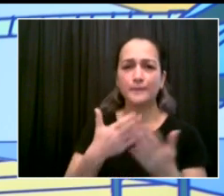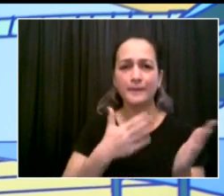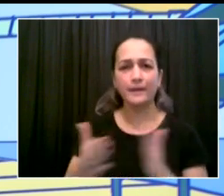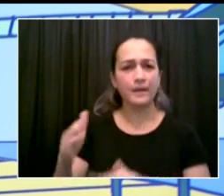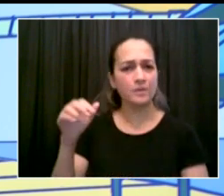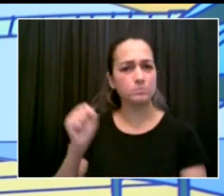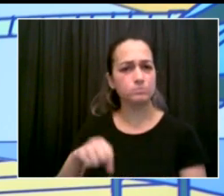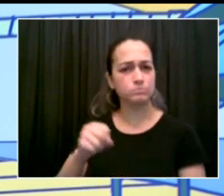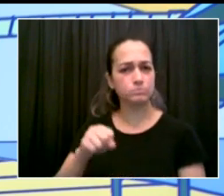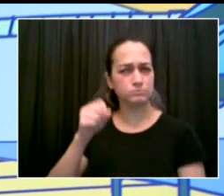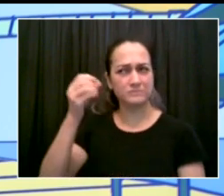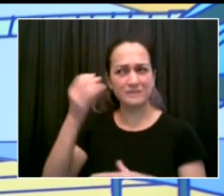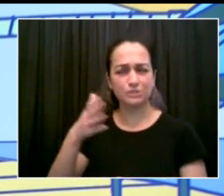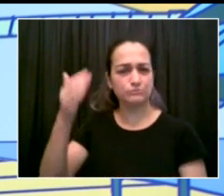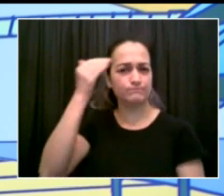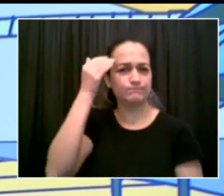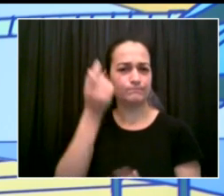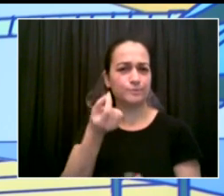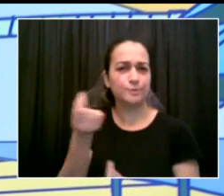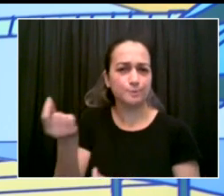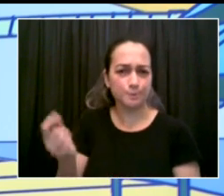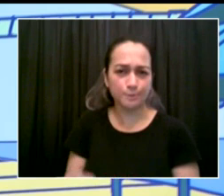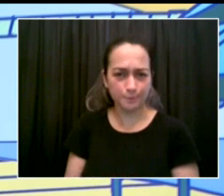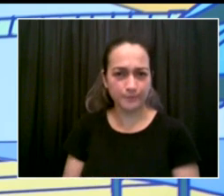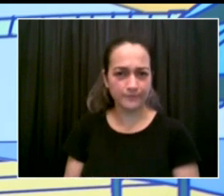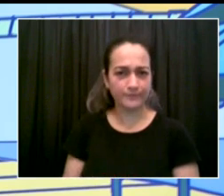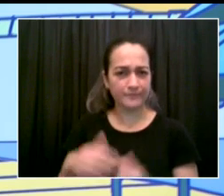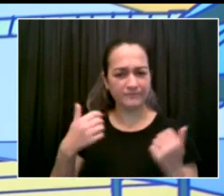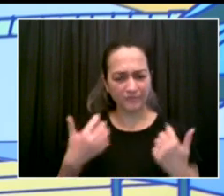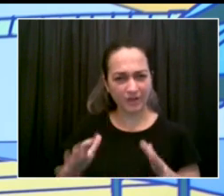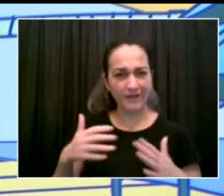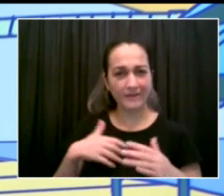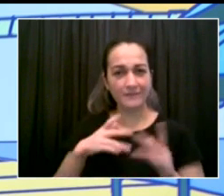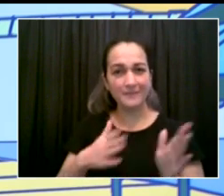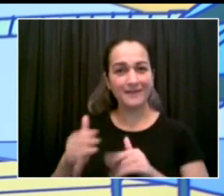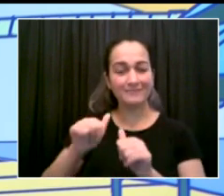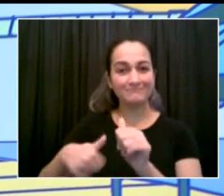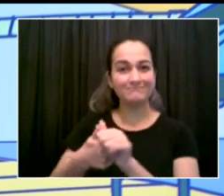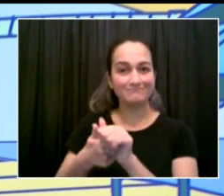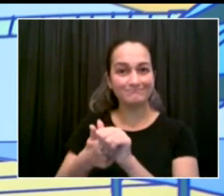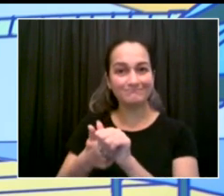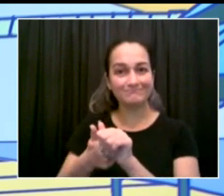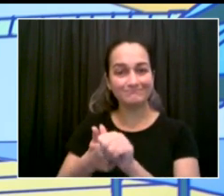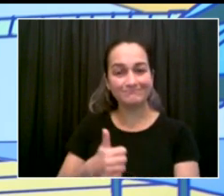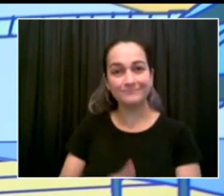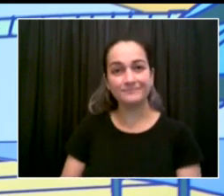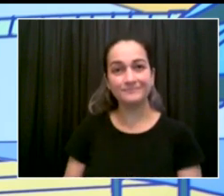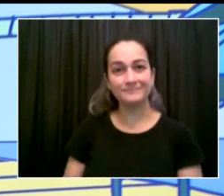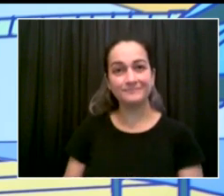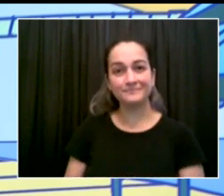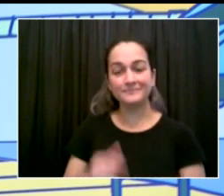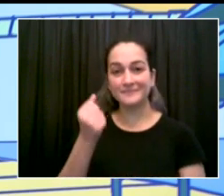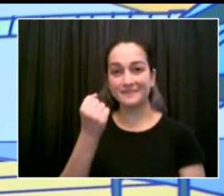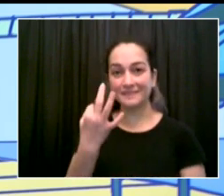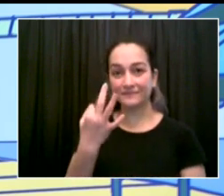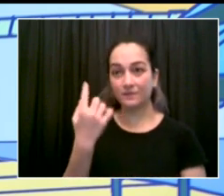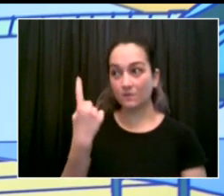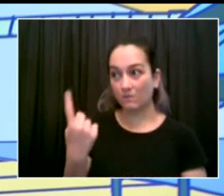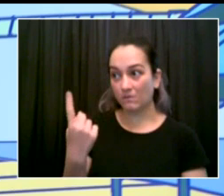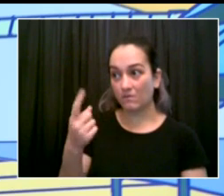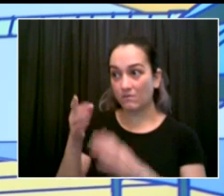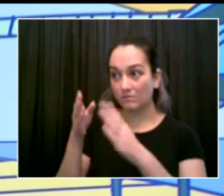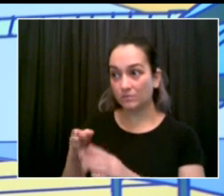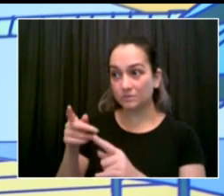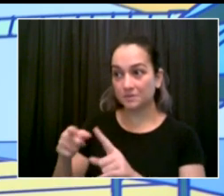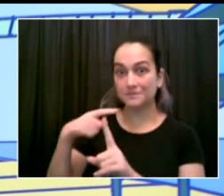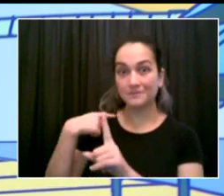if they're not symptomatic and they are vaccinated. So, I just want to emphasize it is going to be a very different environment, but we, of course,